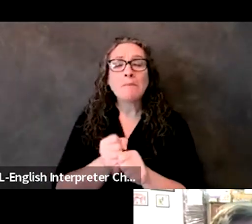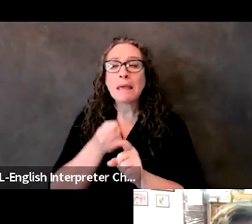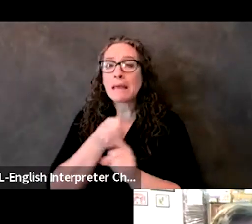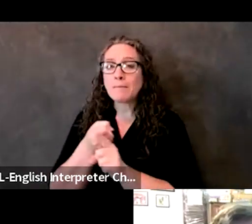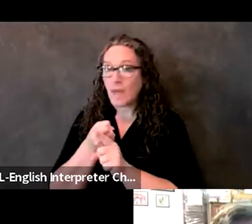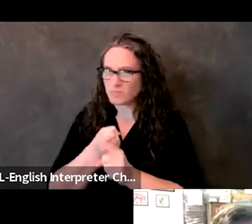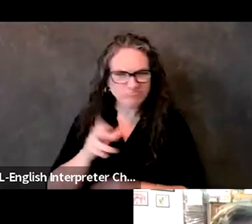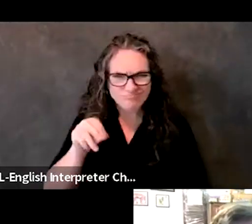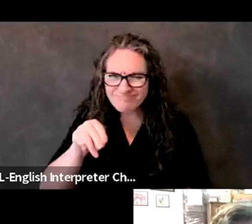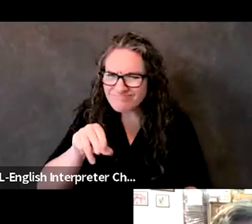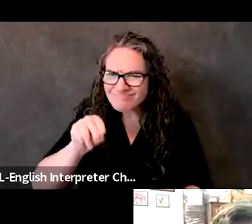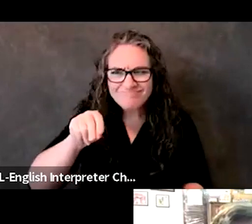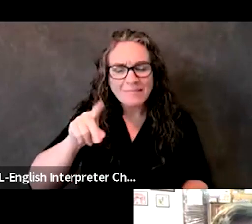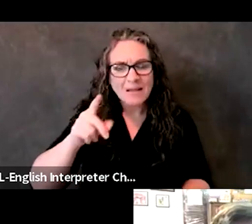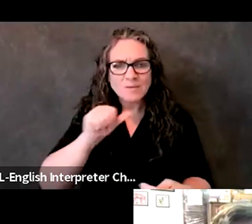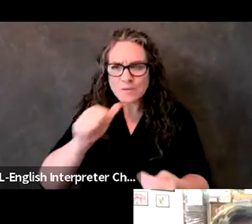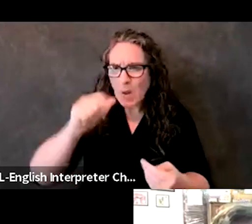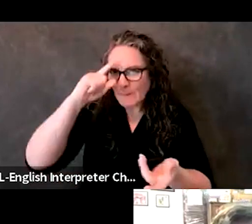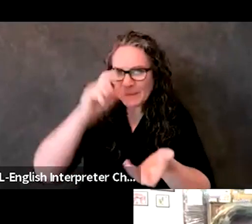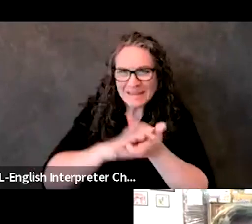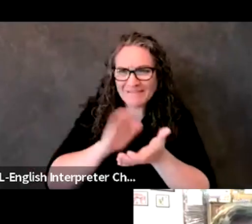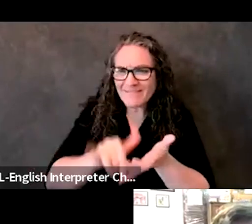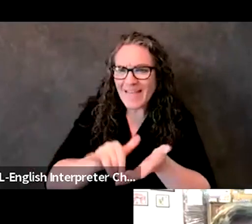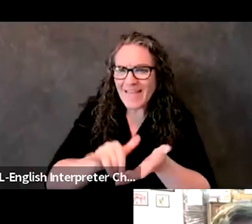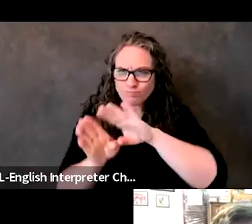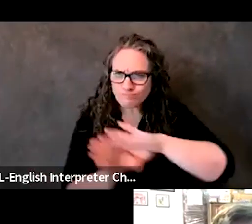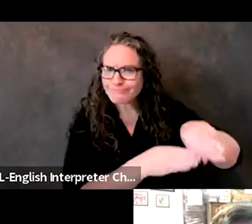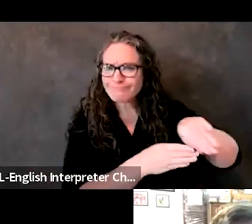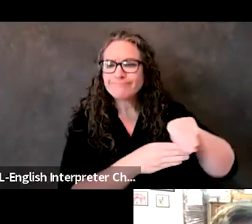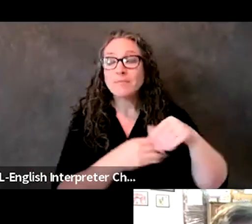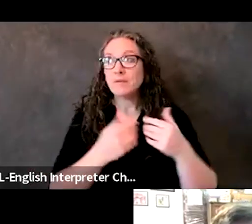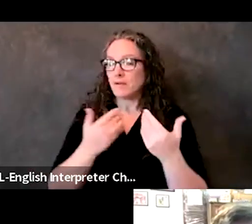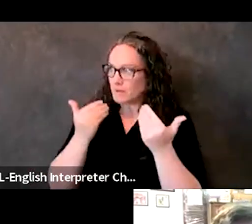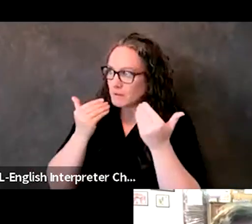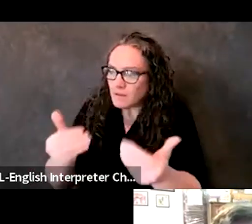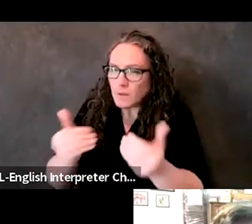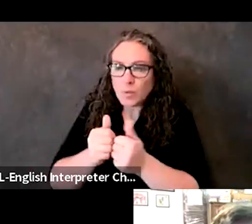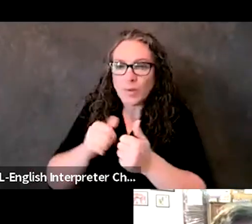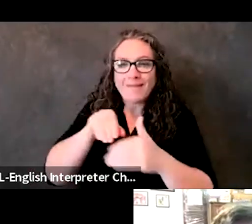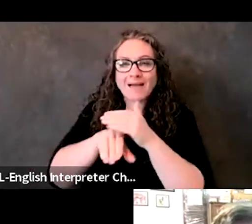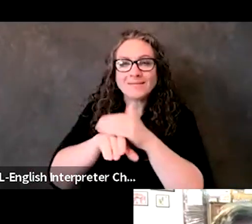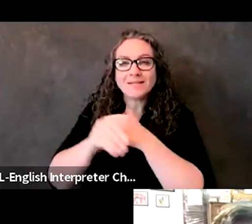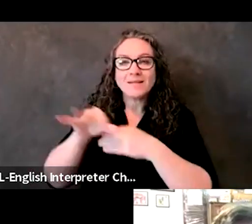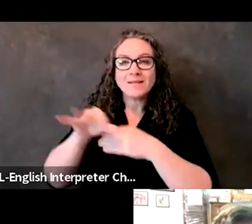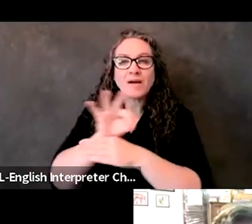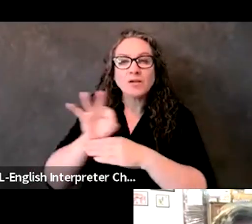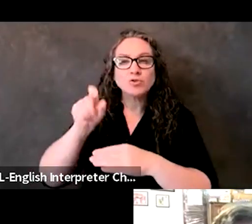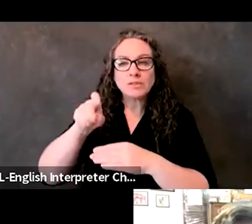significantly with the disability and access and functional needs community in your jurisdiction or state.